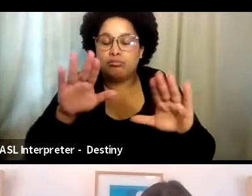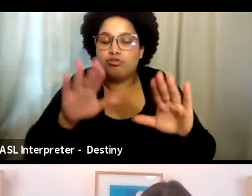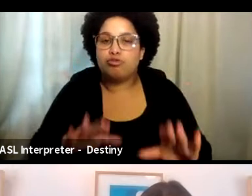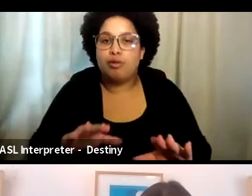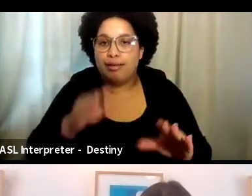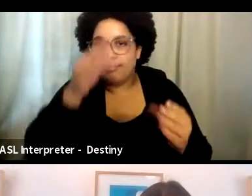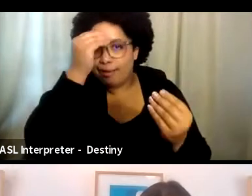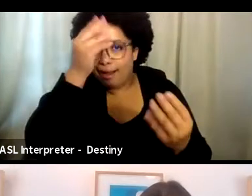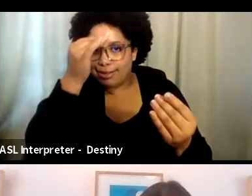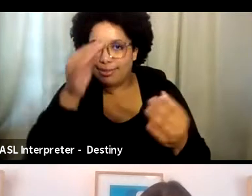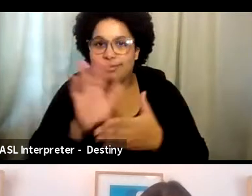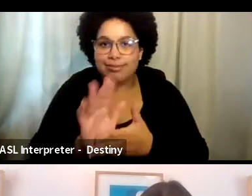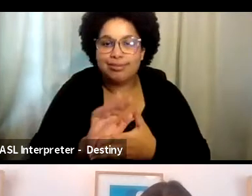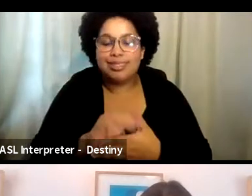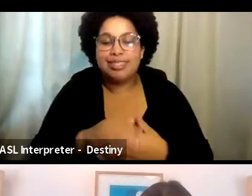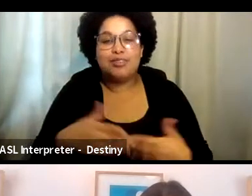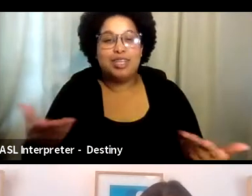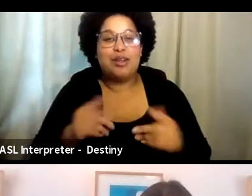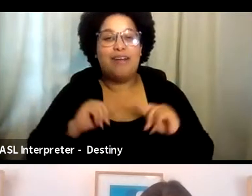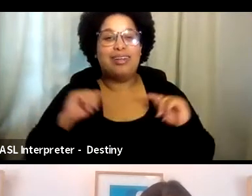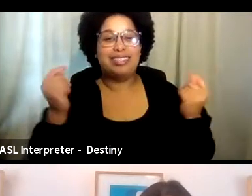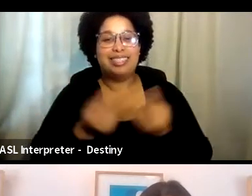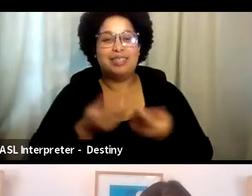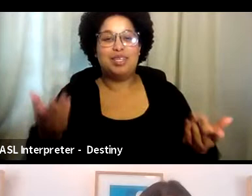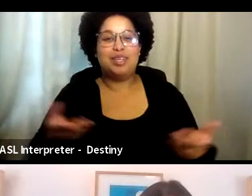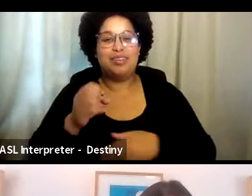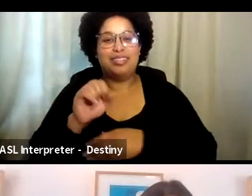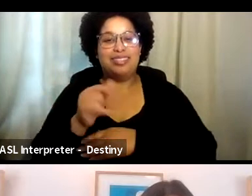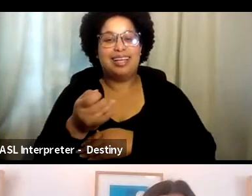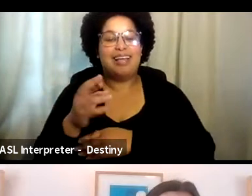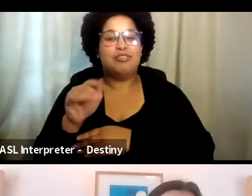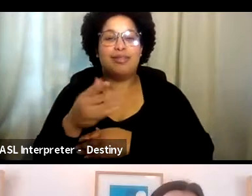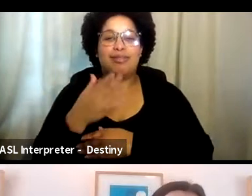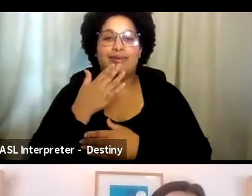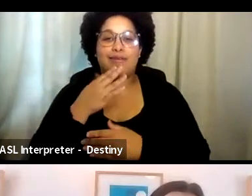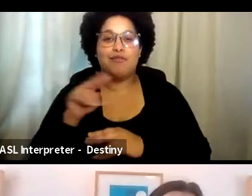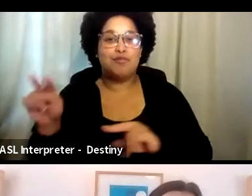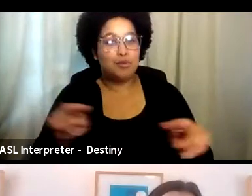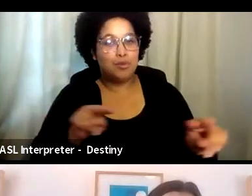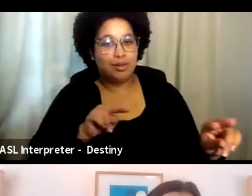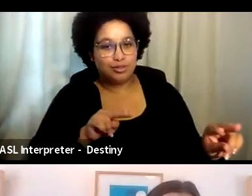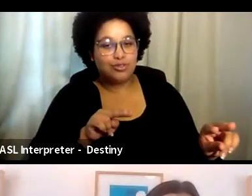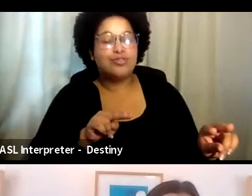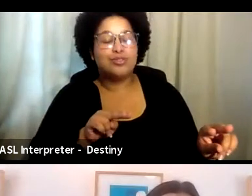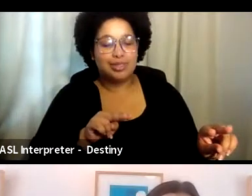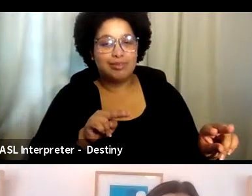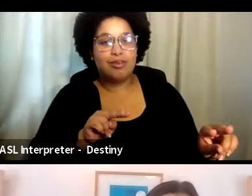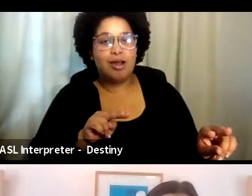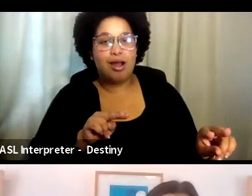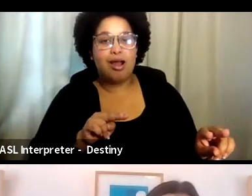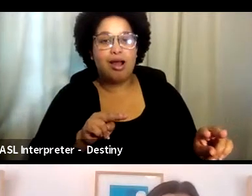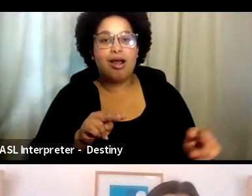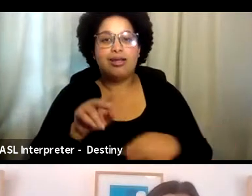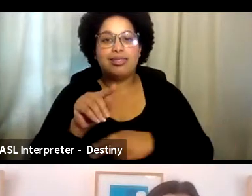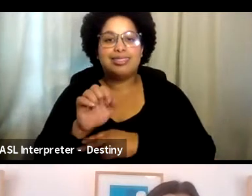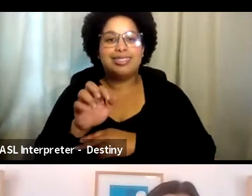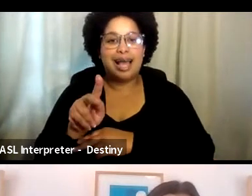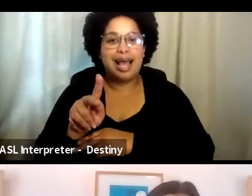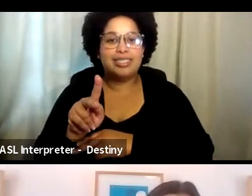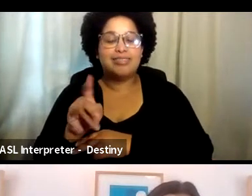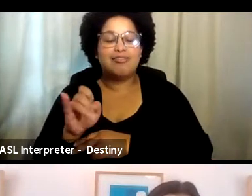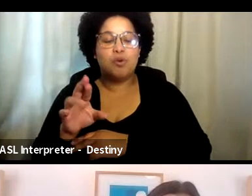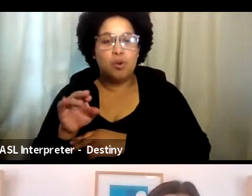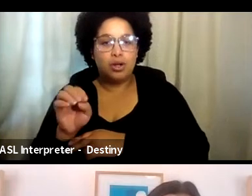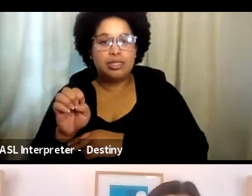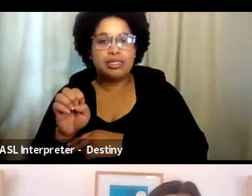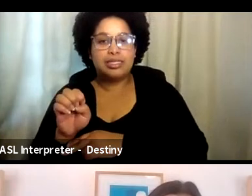So on behalf of the team here at SAG-AFTRA, we want to thank each of you for tuning in, uh, for our president's task force and education outreach and